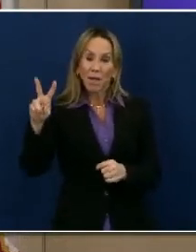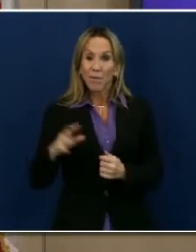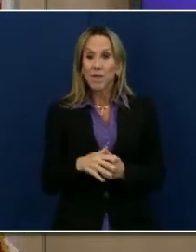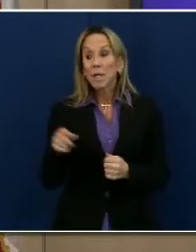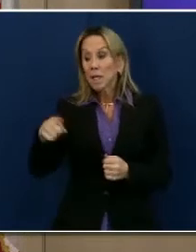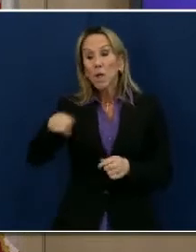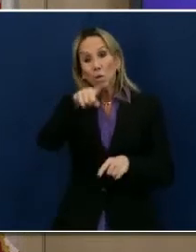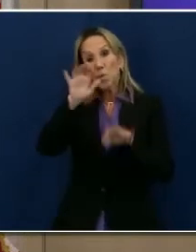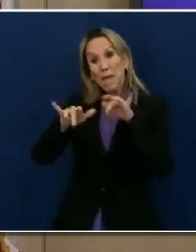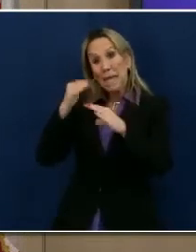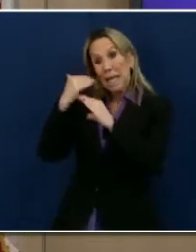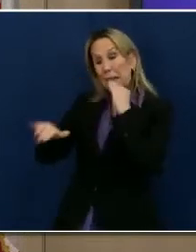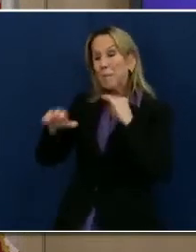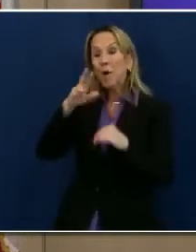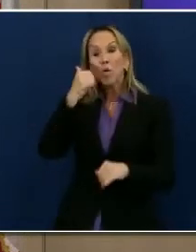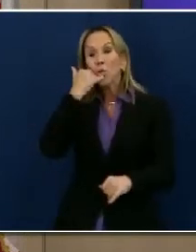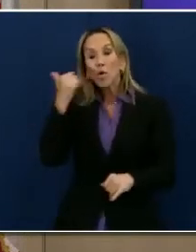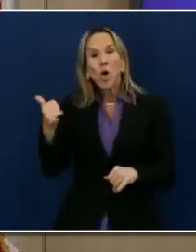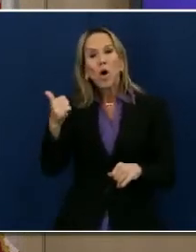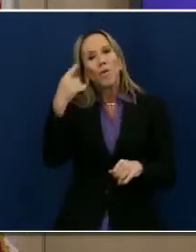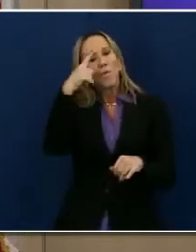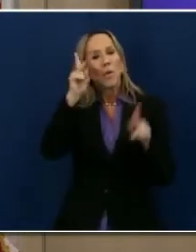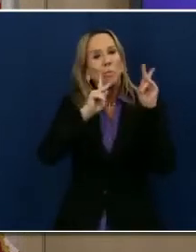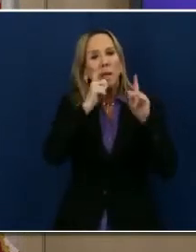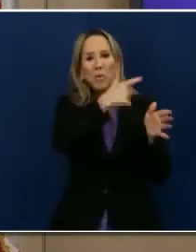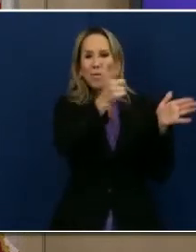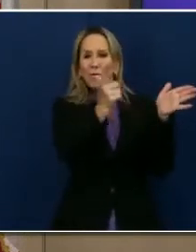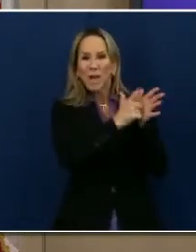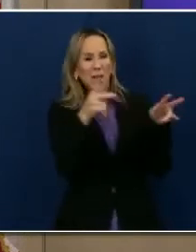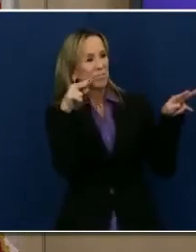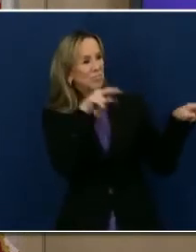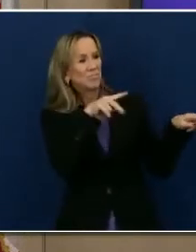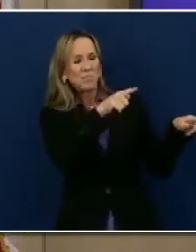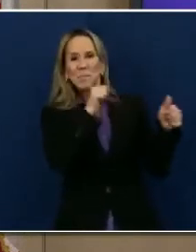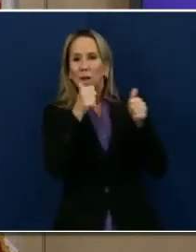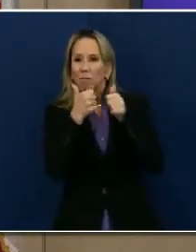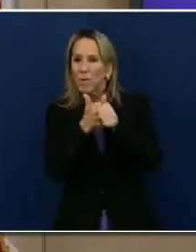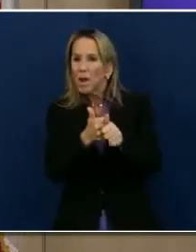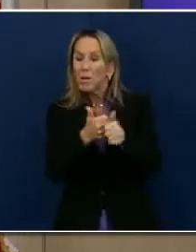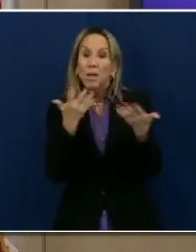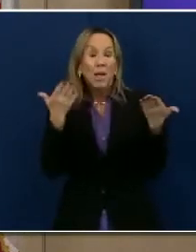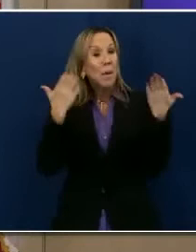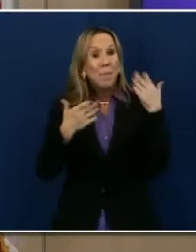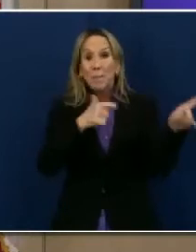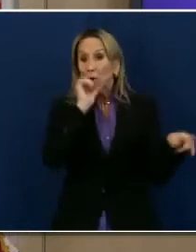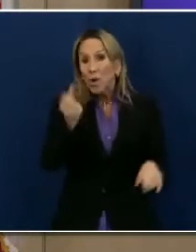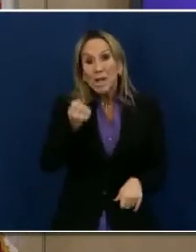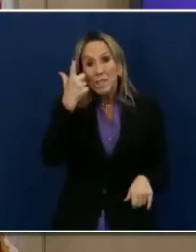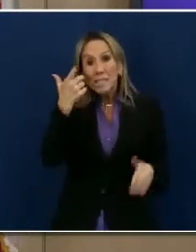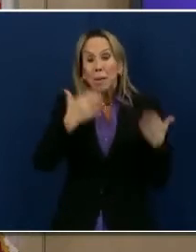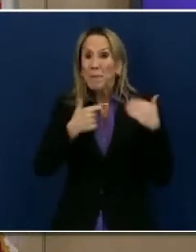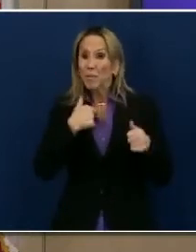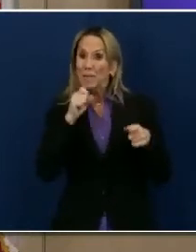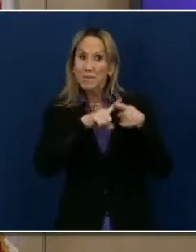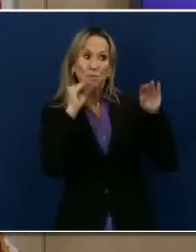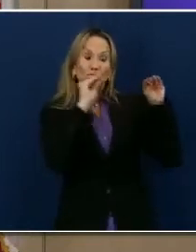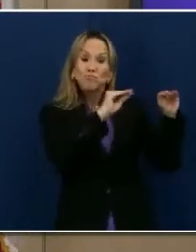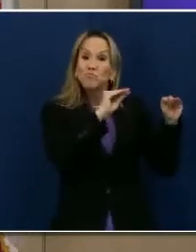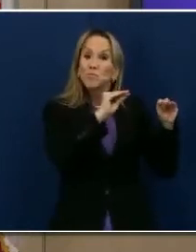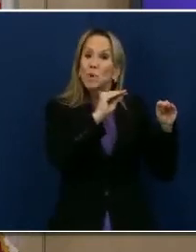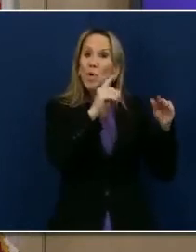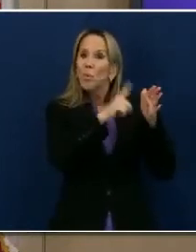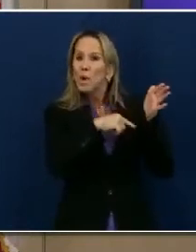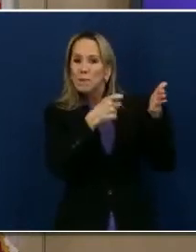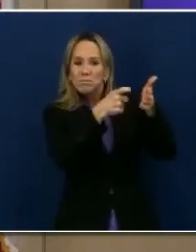to entities and individuals that are violating public health orders to ensure they understand, from an education standpoint, what the